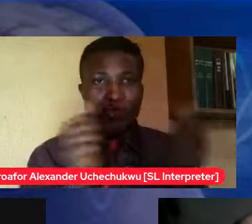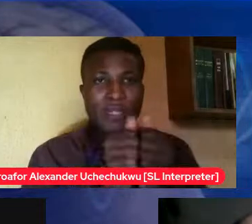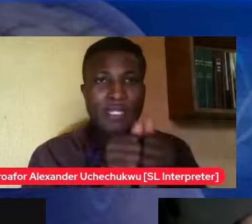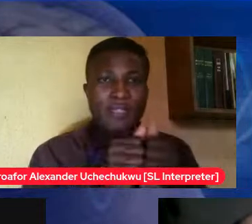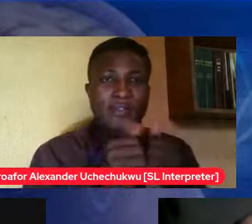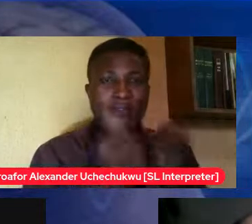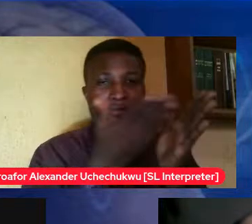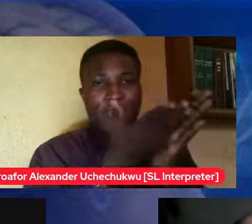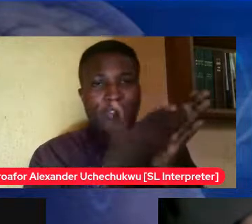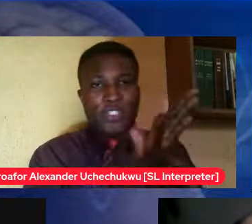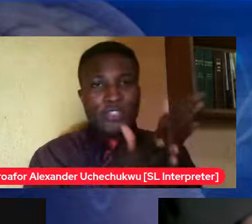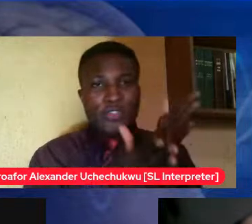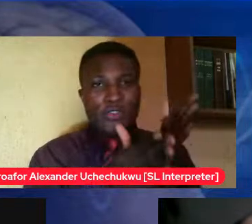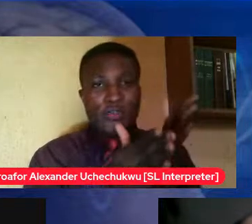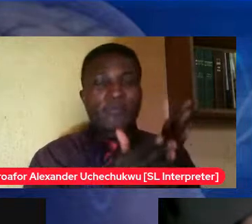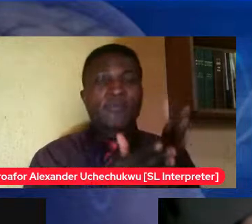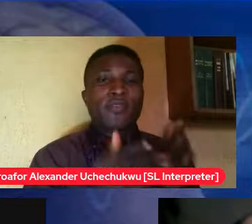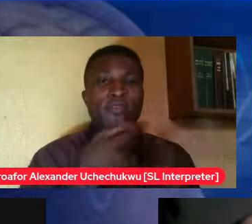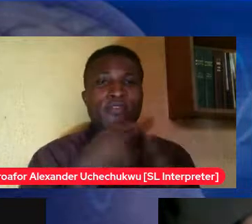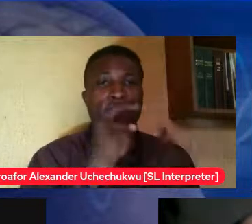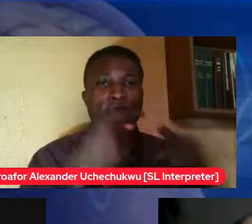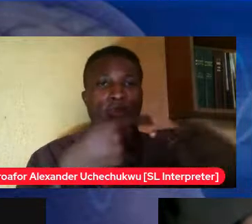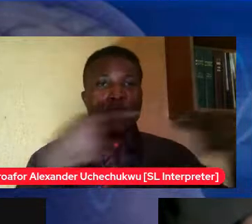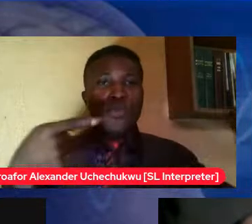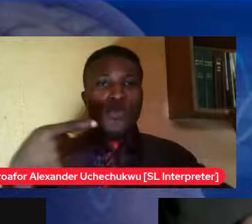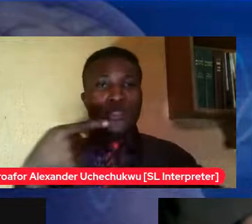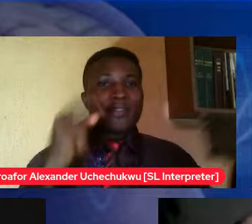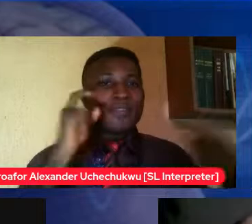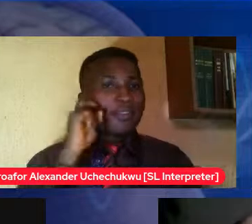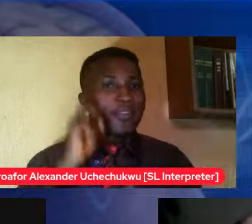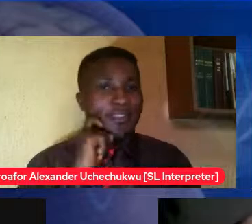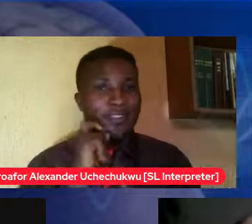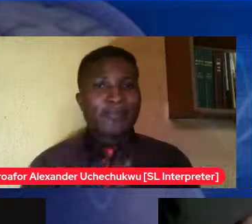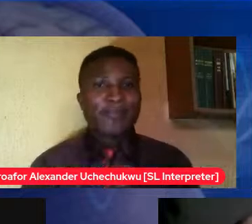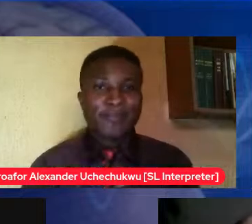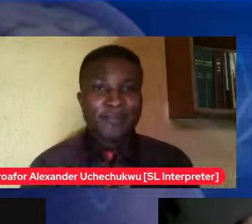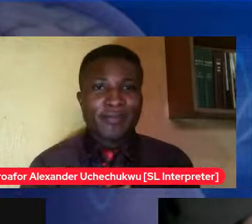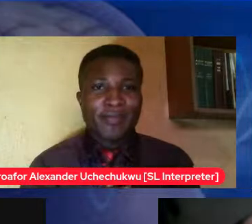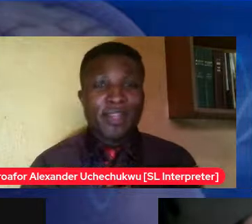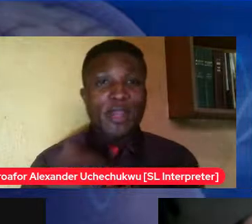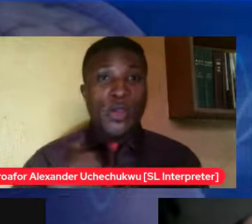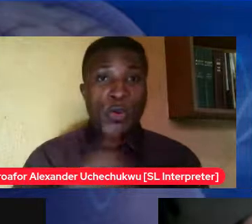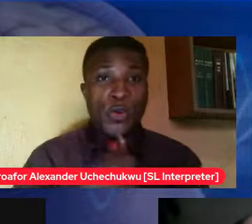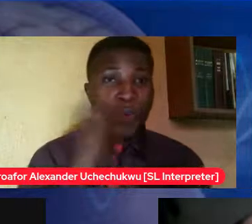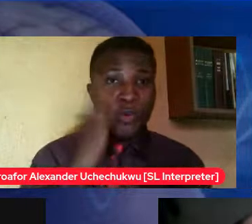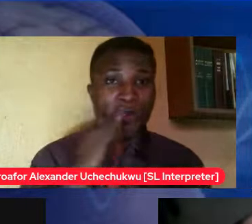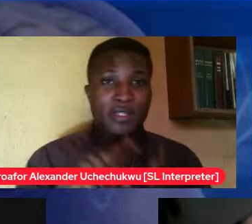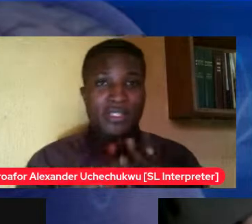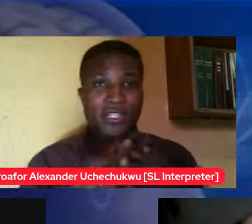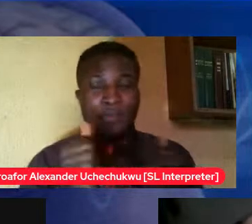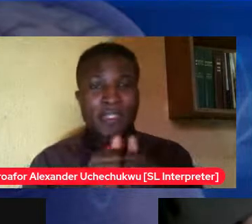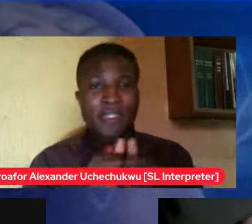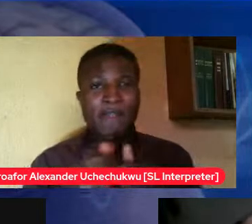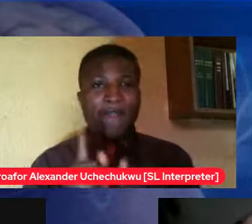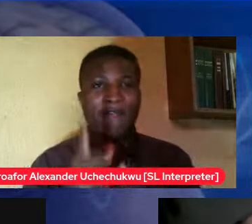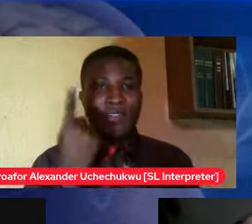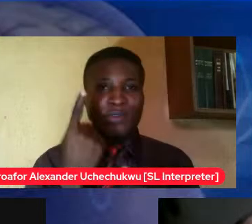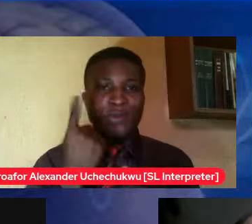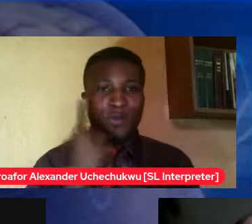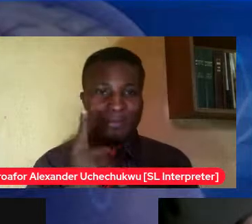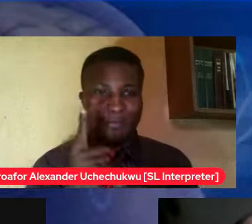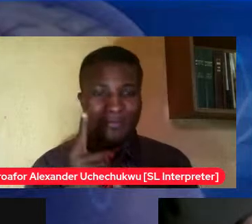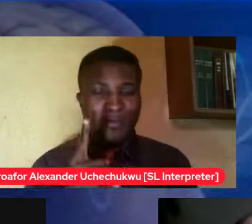okay we going to start with the first one um for ladies for teenagers especially you know you can